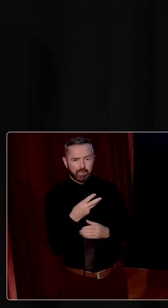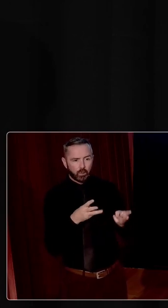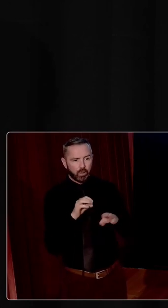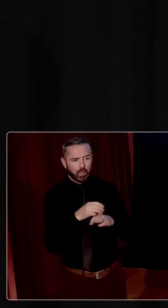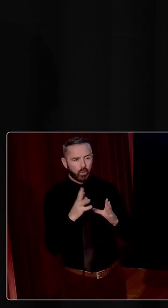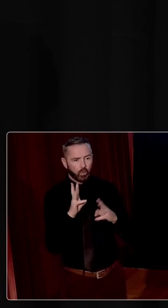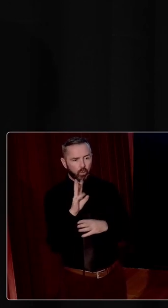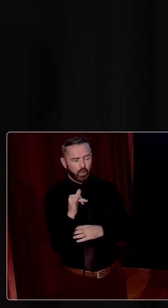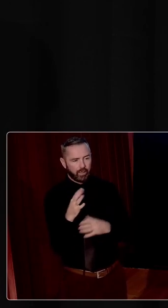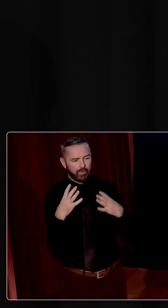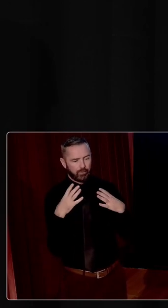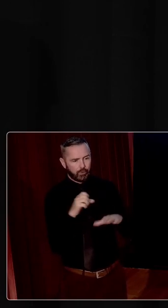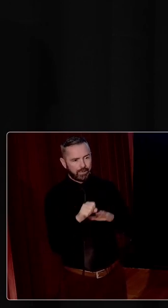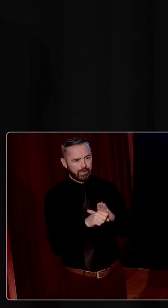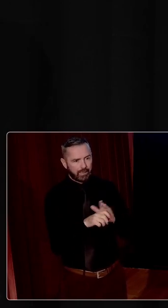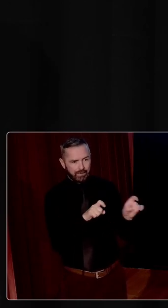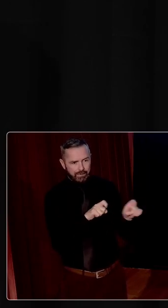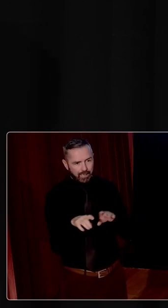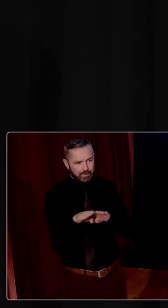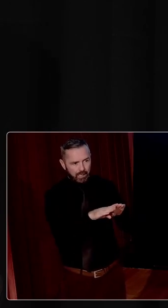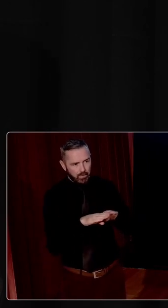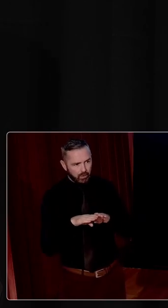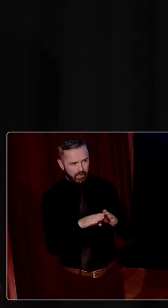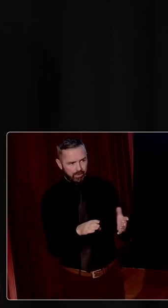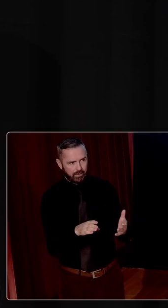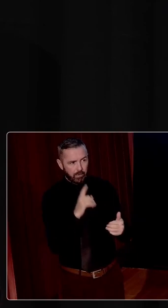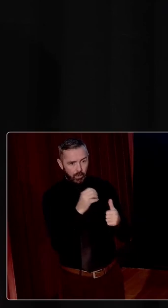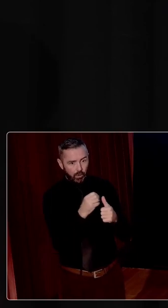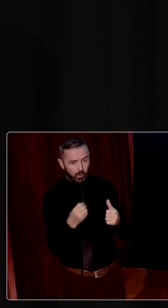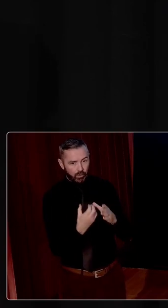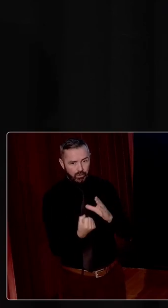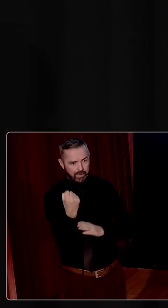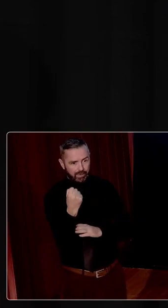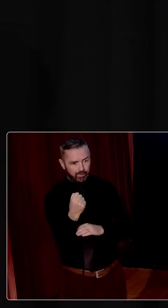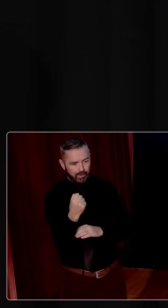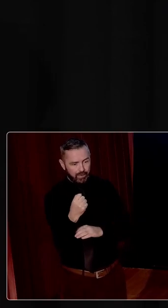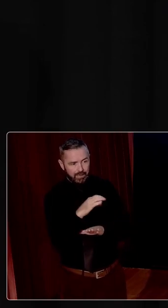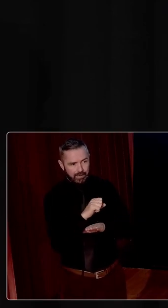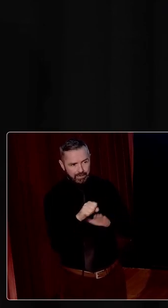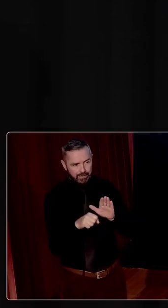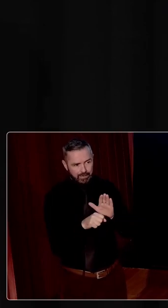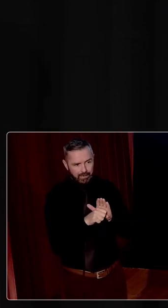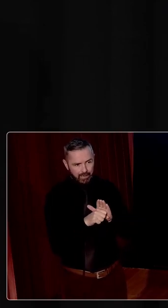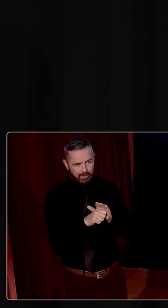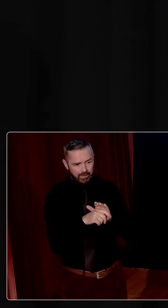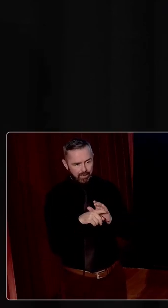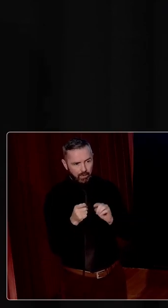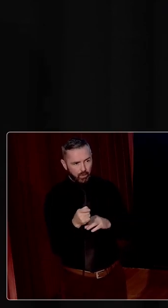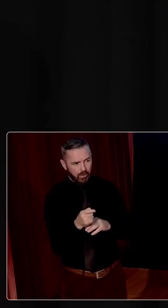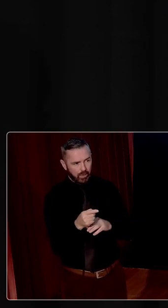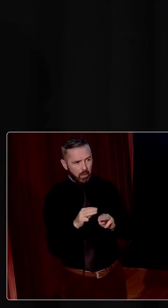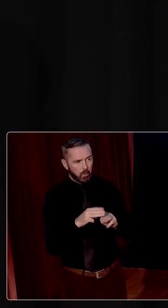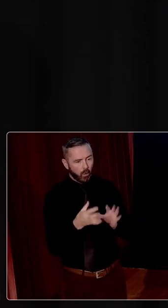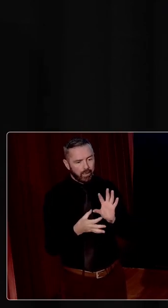democratic throughout the twenties and the thirties when all around it, all those other successor states and many of them, small states were falling